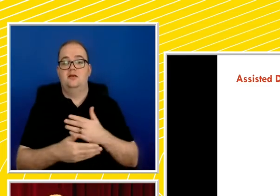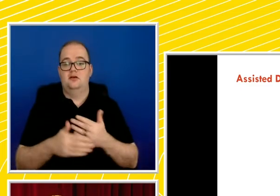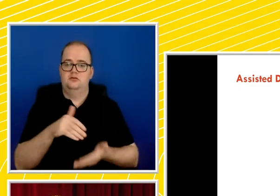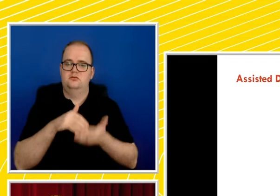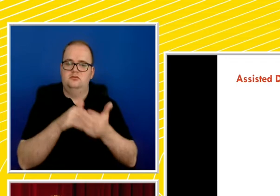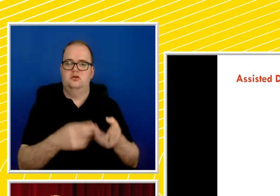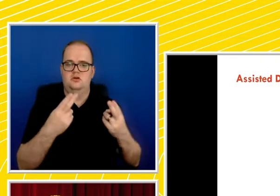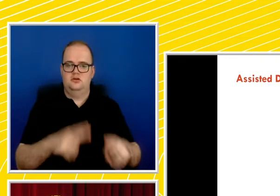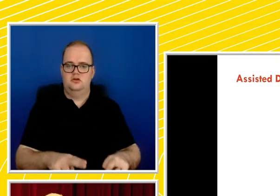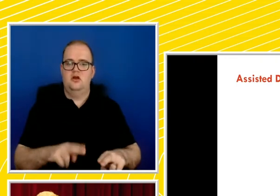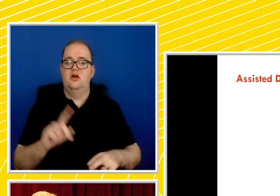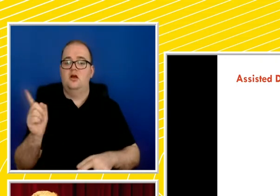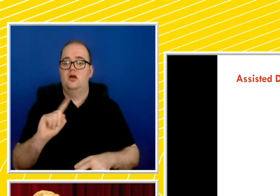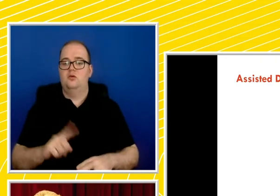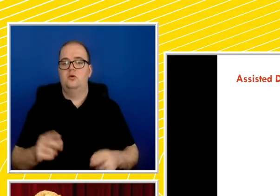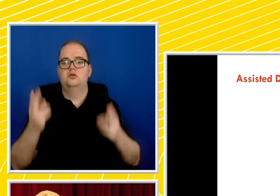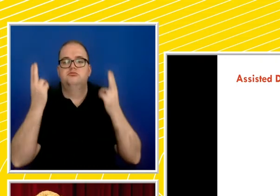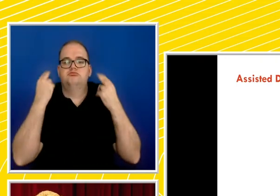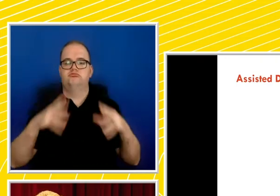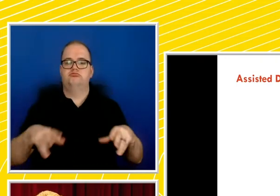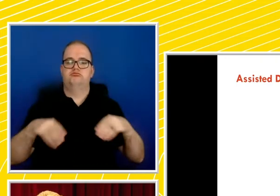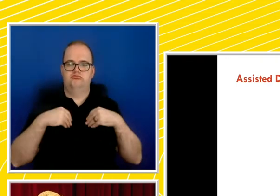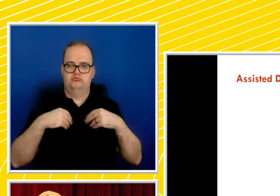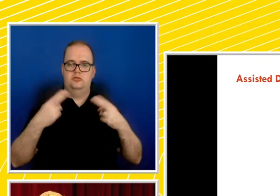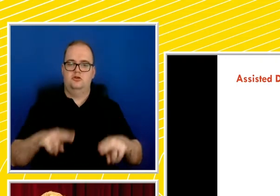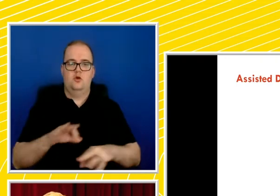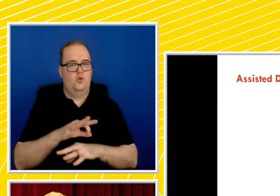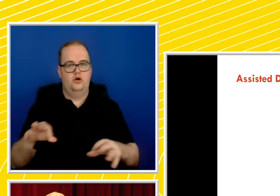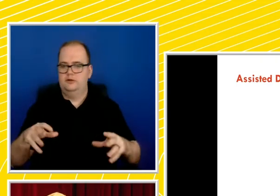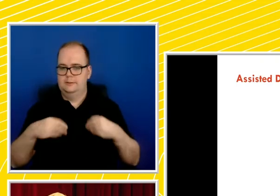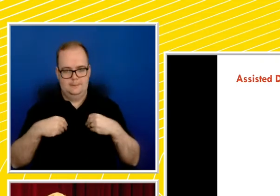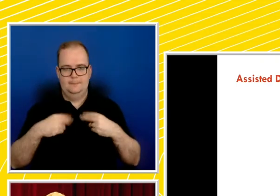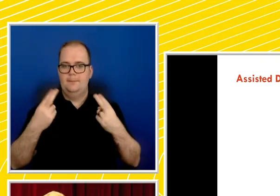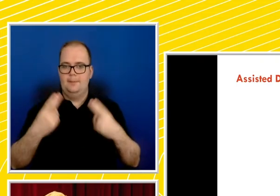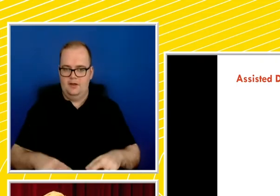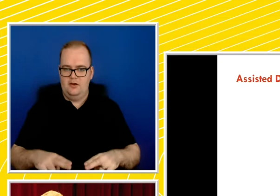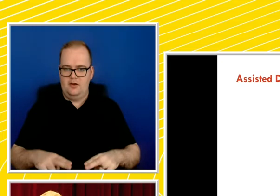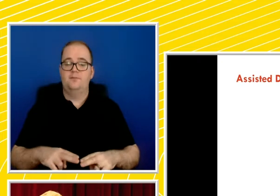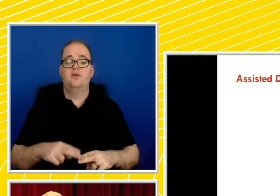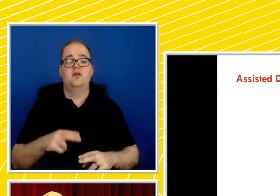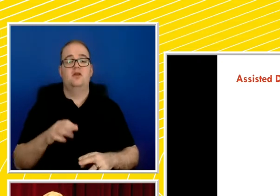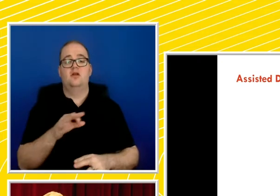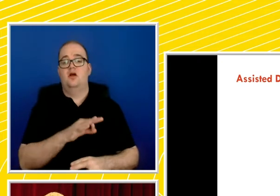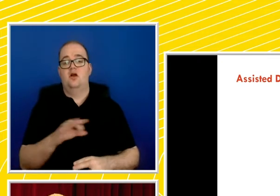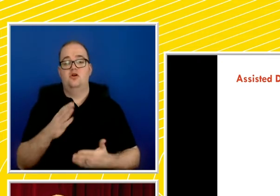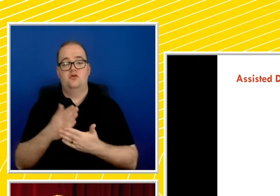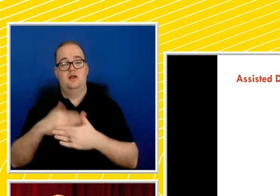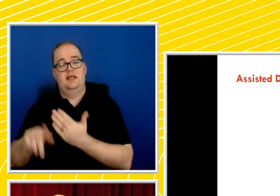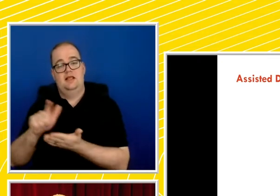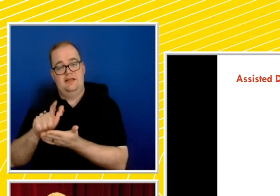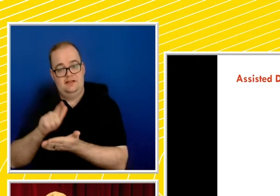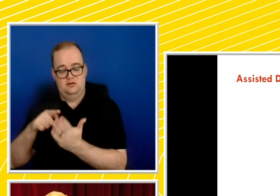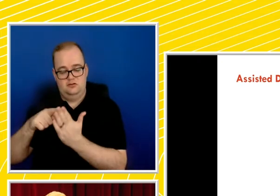euthanasia or passive non-voluntary euthanasia, which are not necessarily addressed in assisted dying legislation, but are still